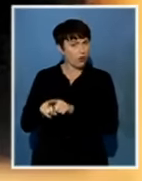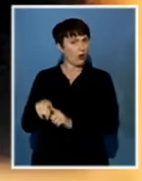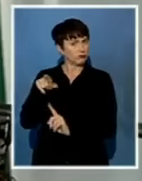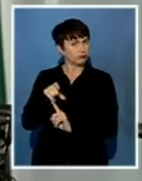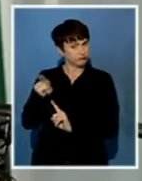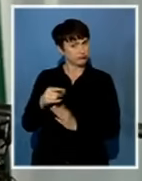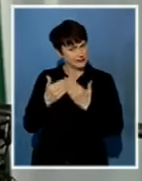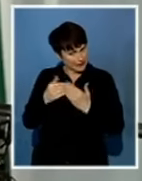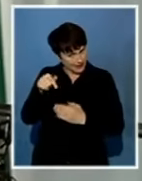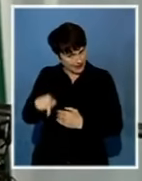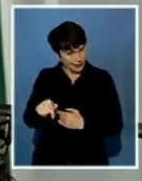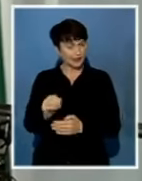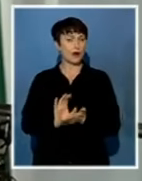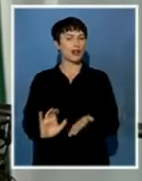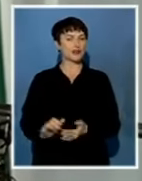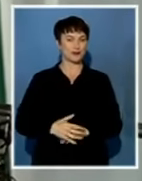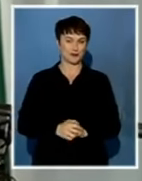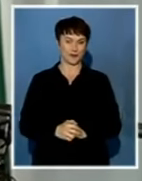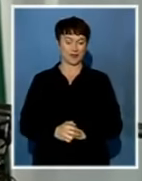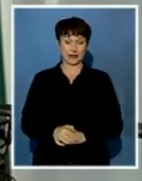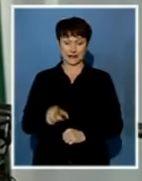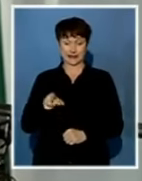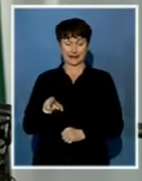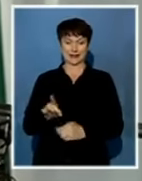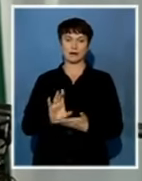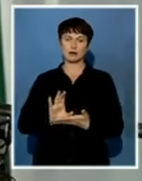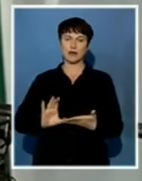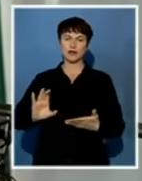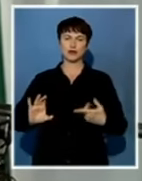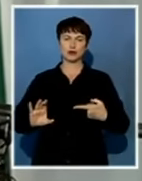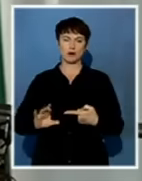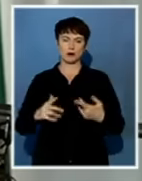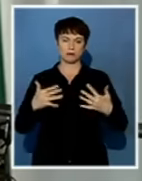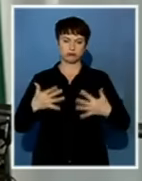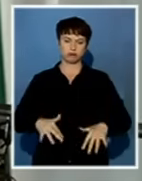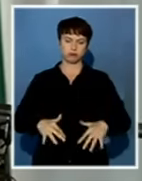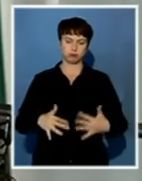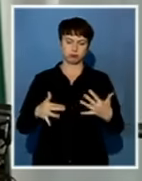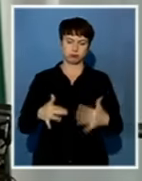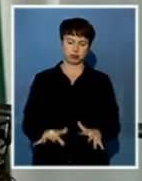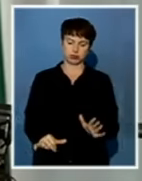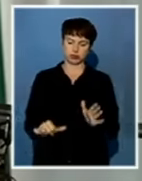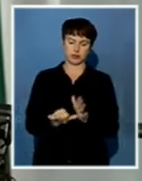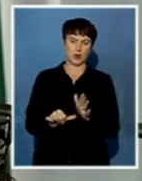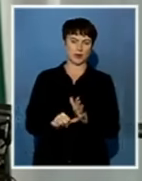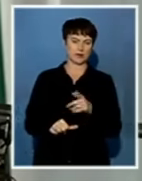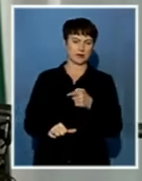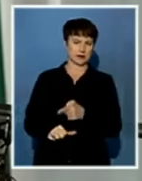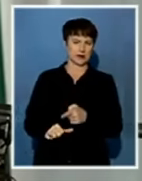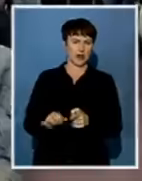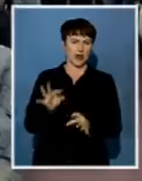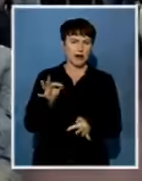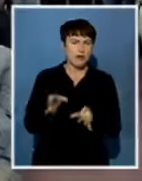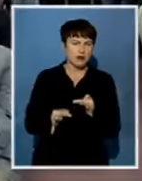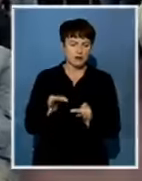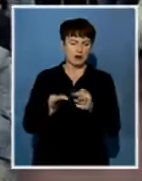here. It is one of the key institutions in the rich cultural and political